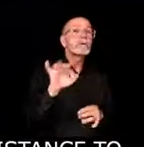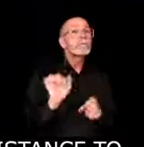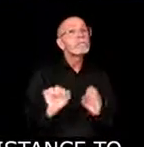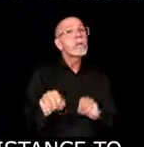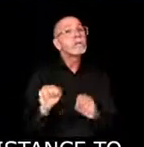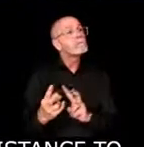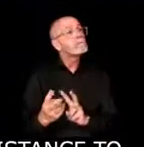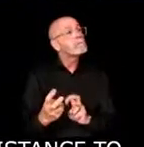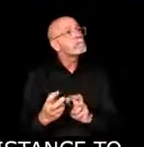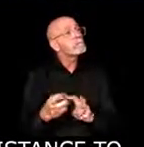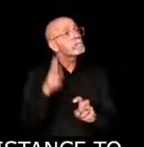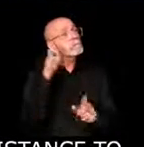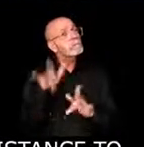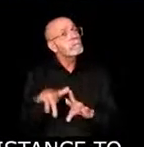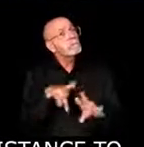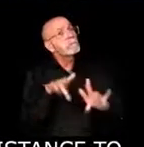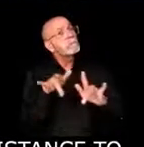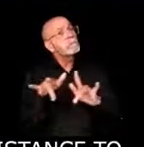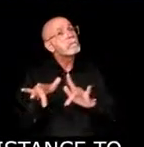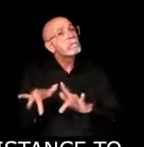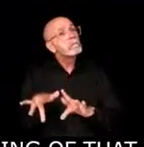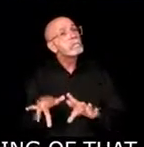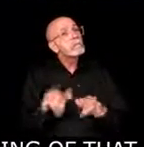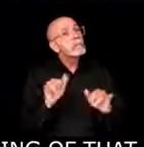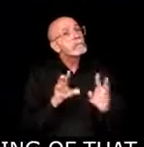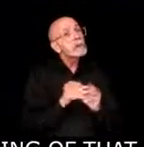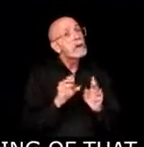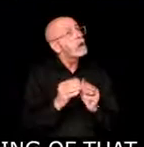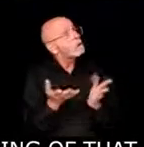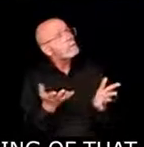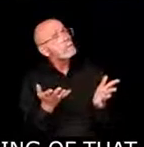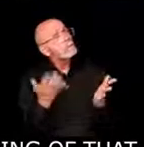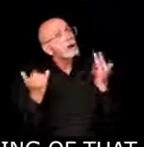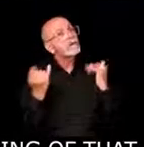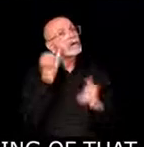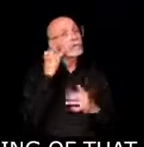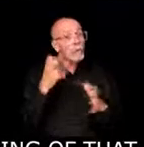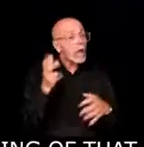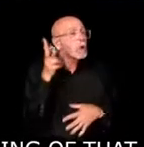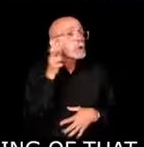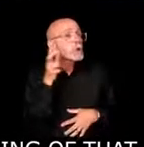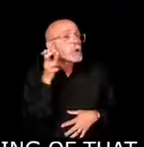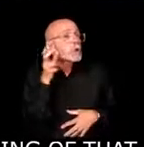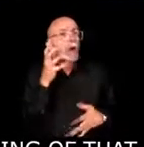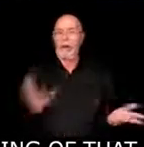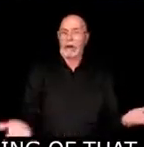that meeting that would really clear up this glaring discrepancy between the accounts?